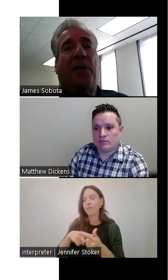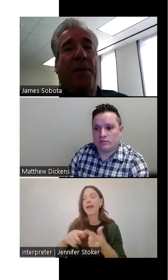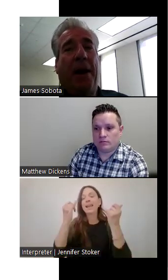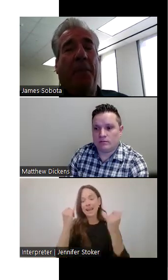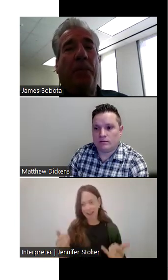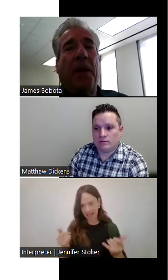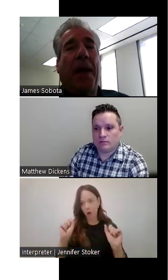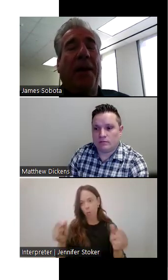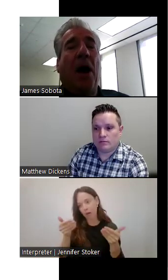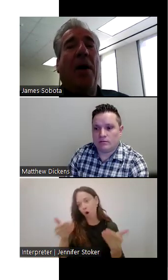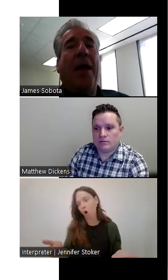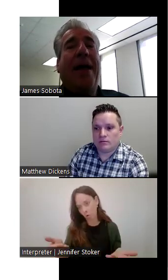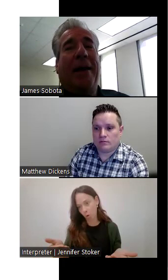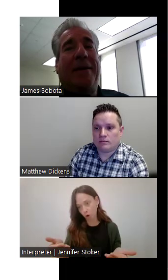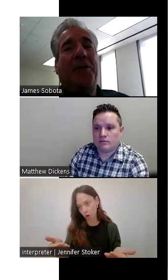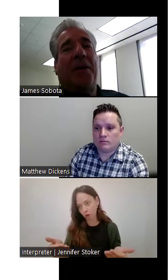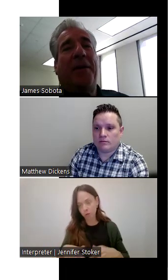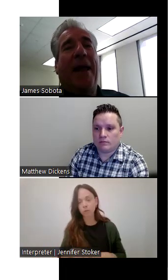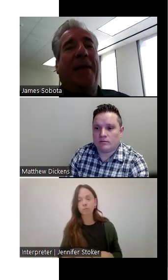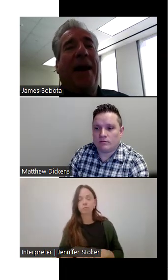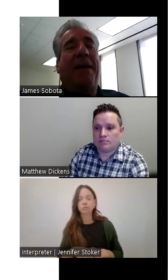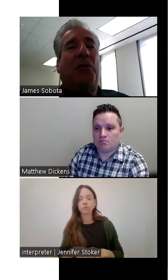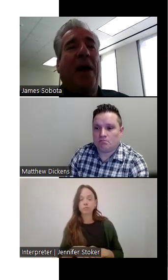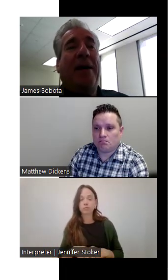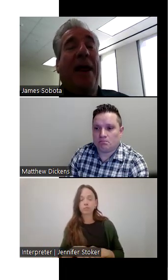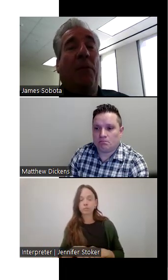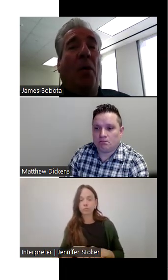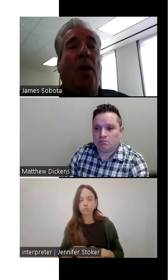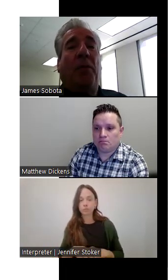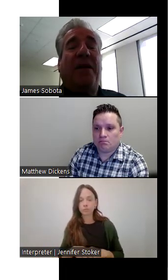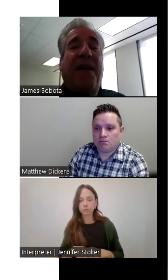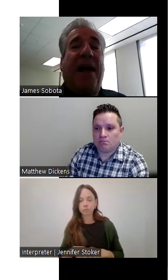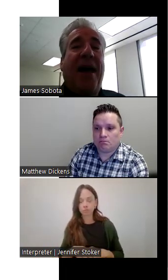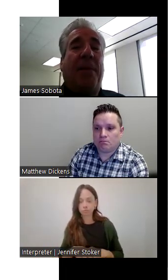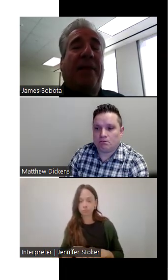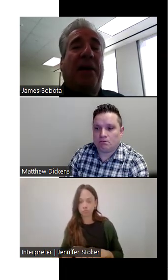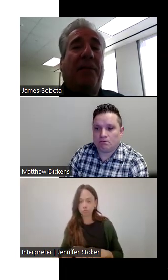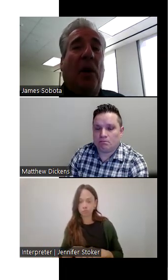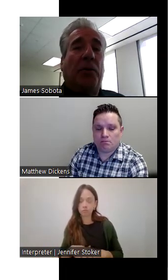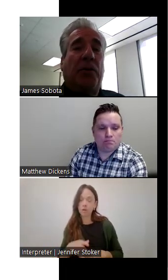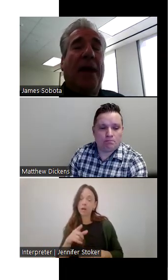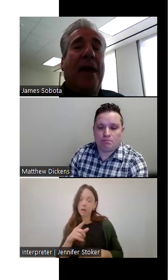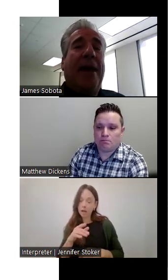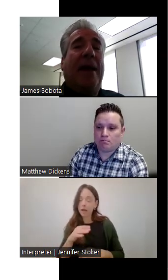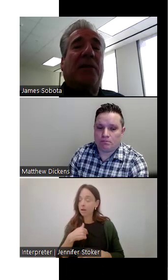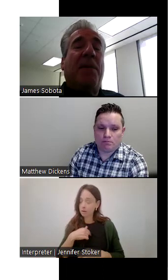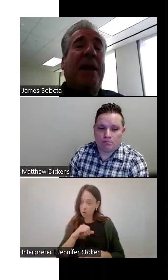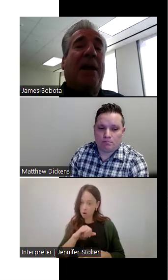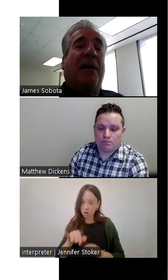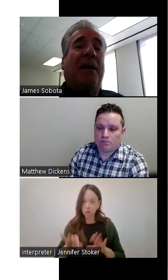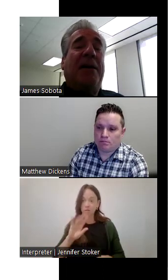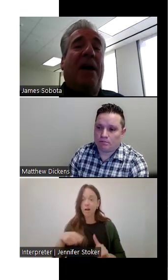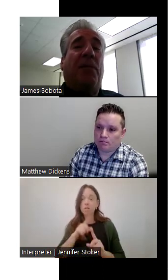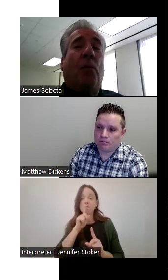proceed from there. Now, in addition that I have trained and what we found out about the deaf culture is